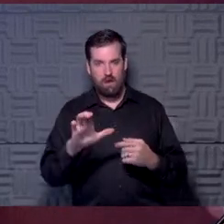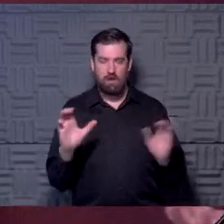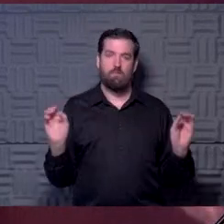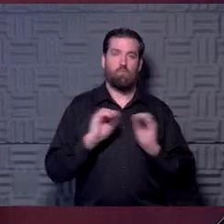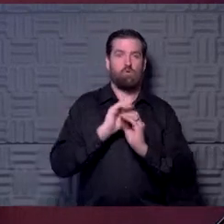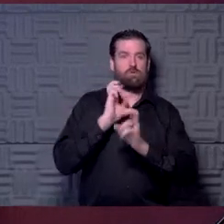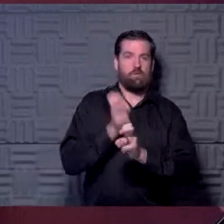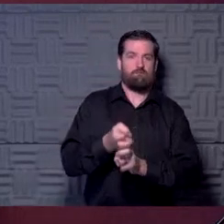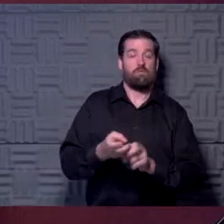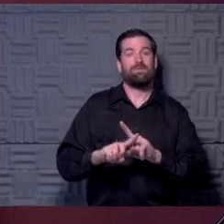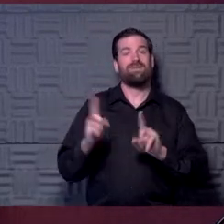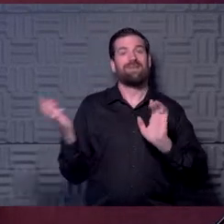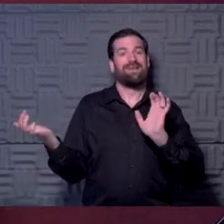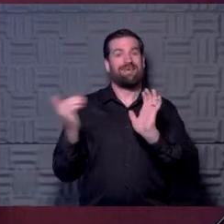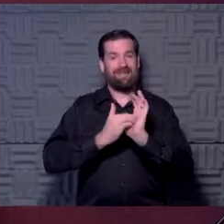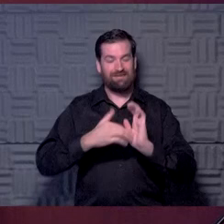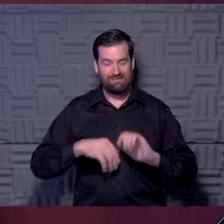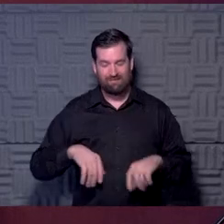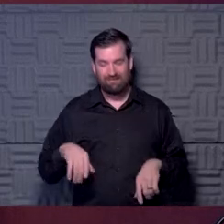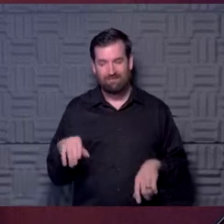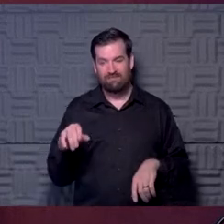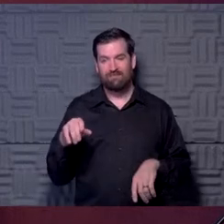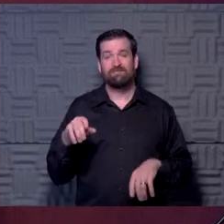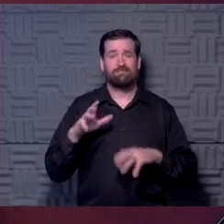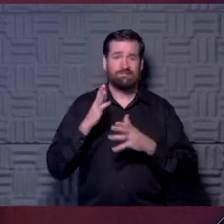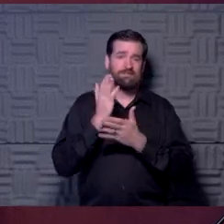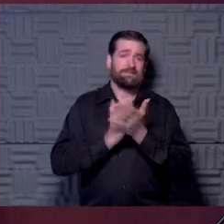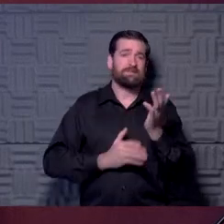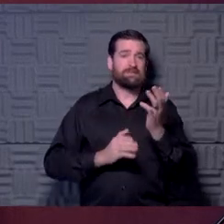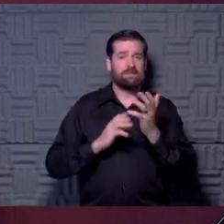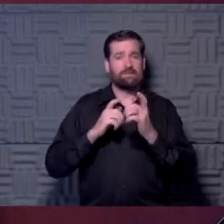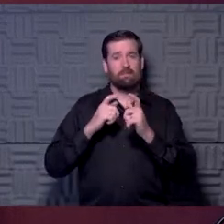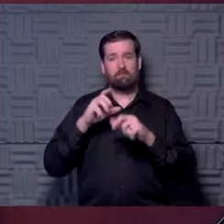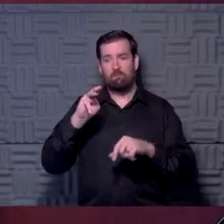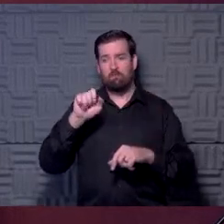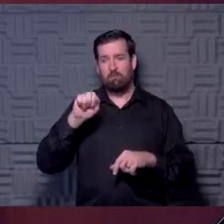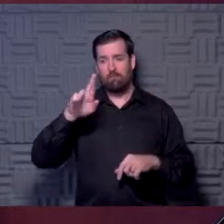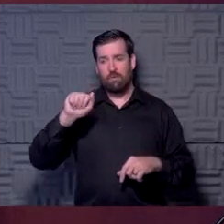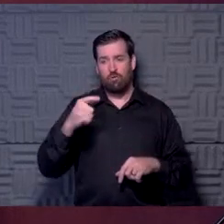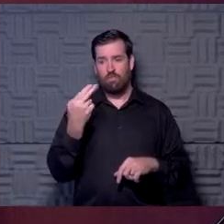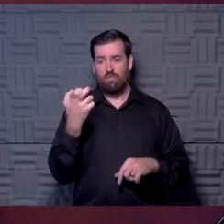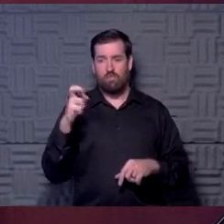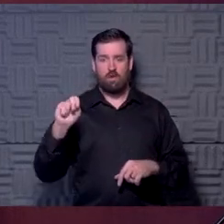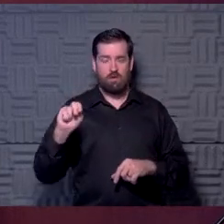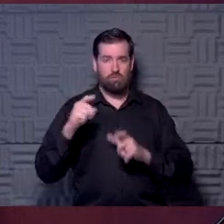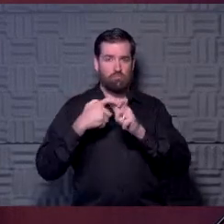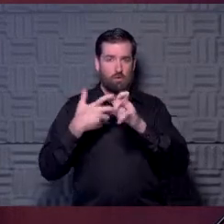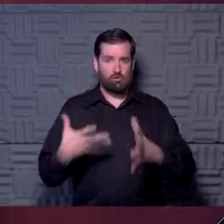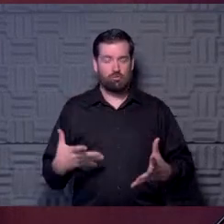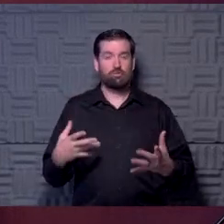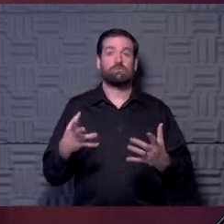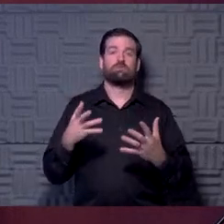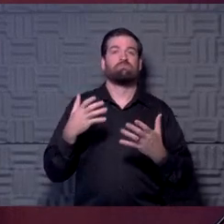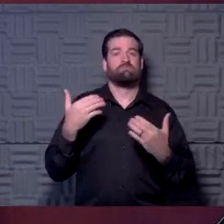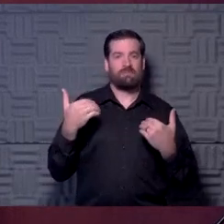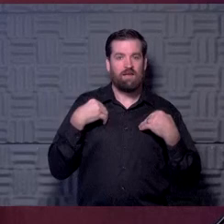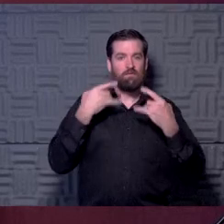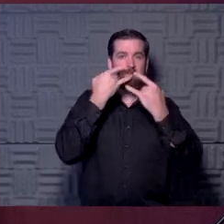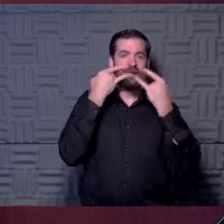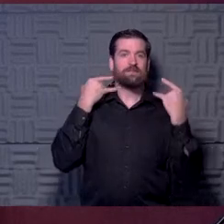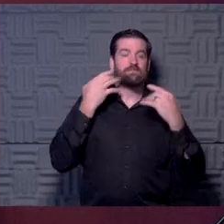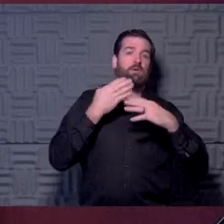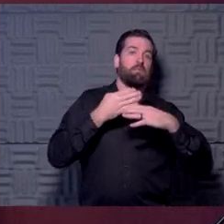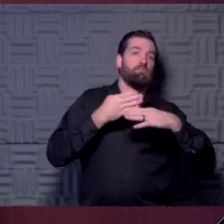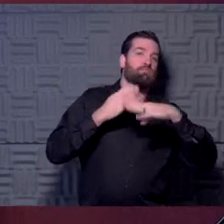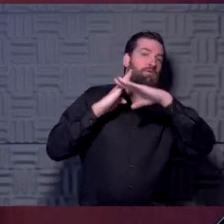But there again, you can go to some marathon runners that have severe allergies, where you'll see them run a marathon and a mask to try to prevent